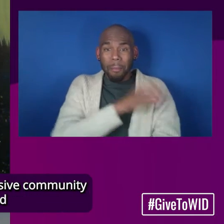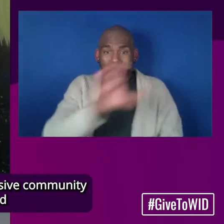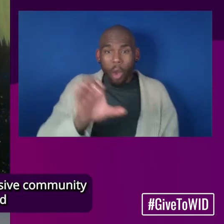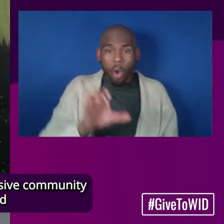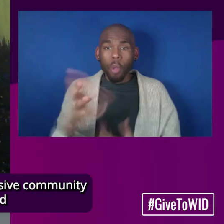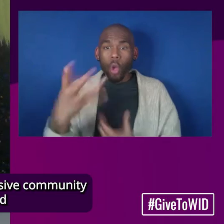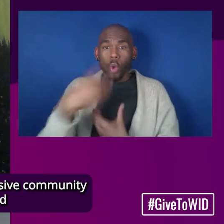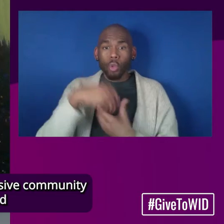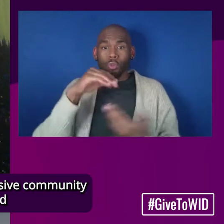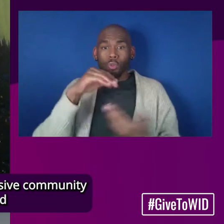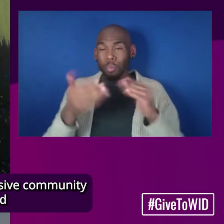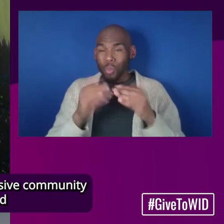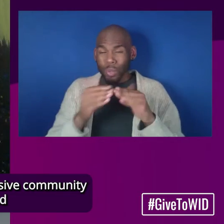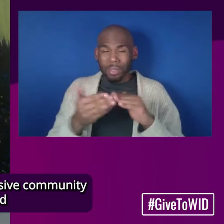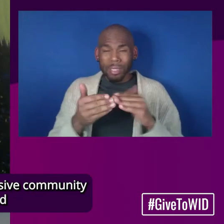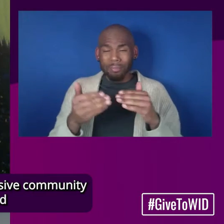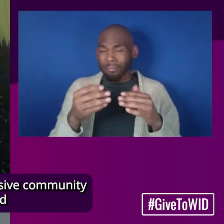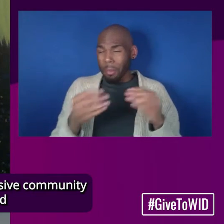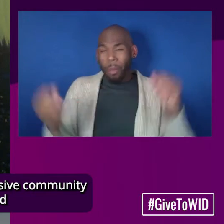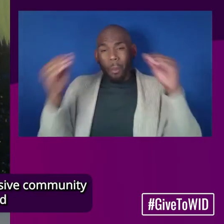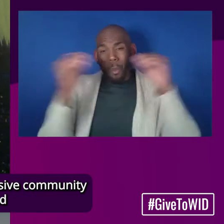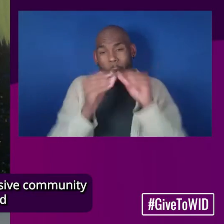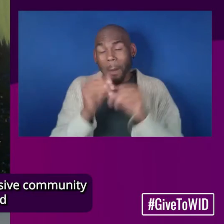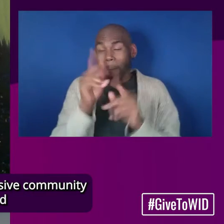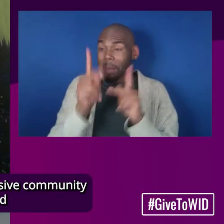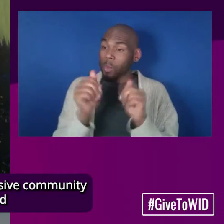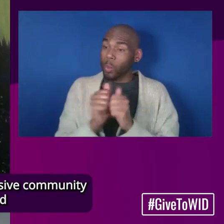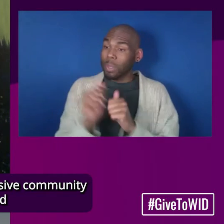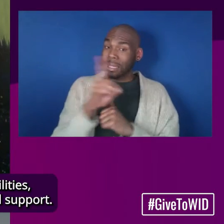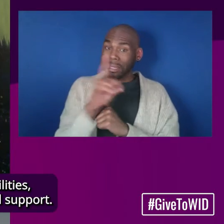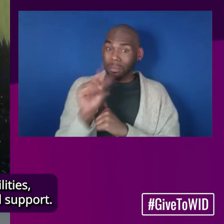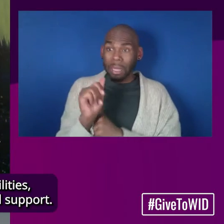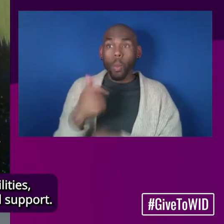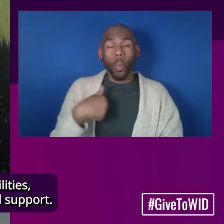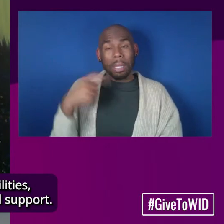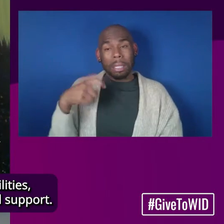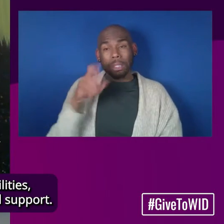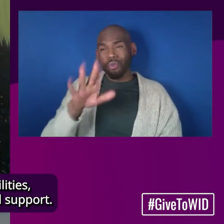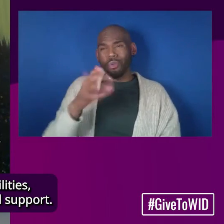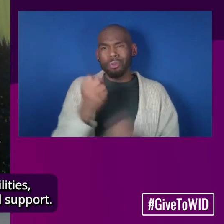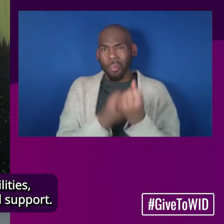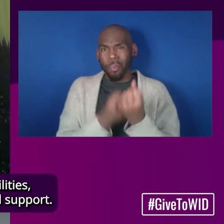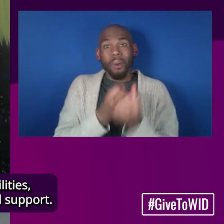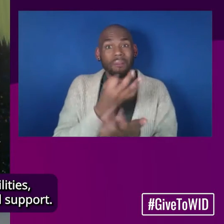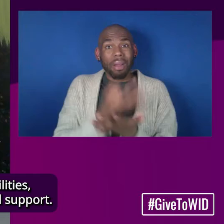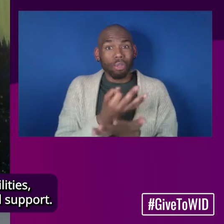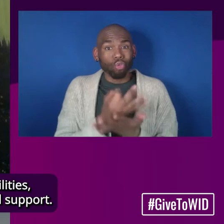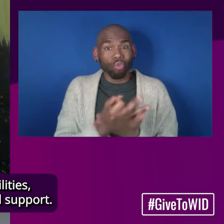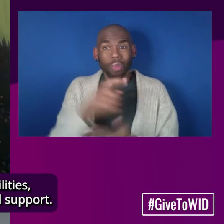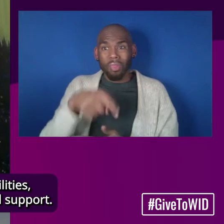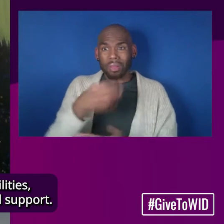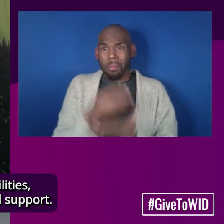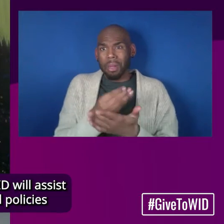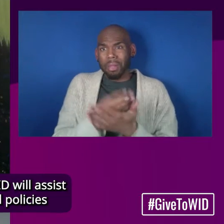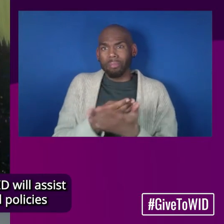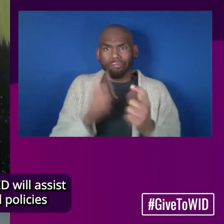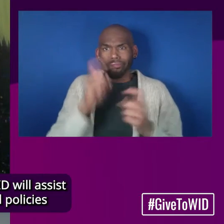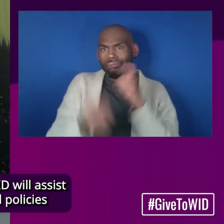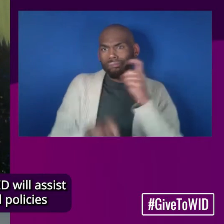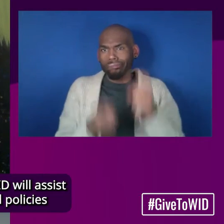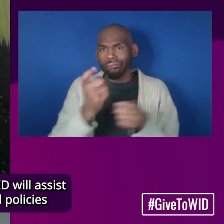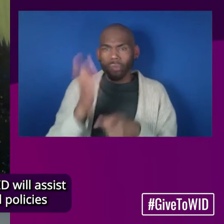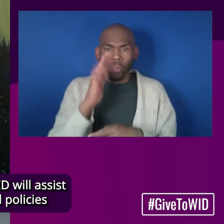employment, economic empowerment, inclusive community living, and beyond, for people with disabilities, WID needs your financial support.